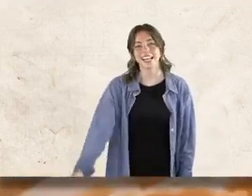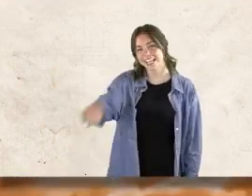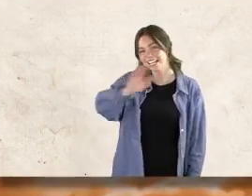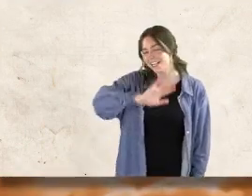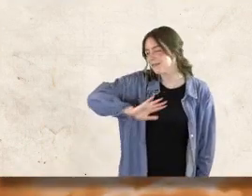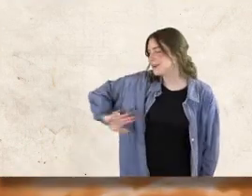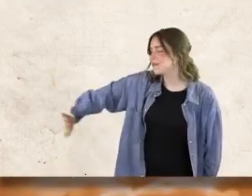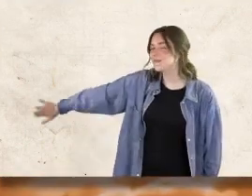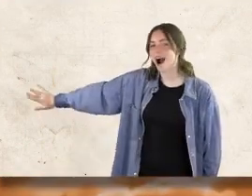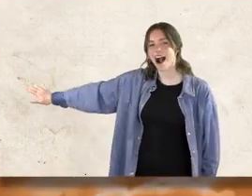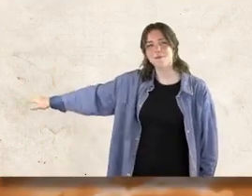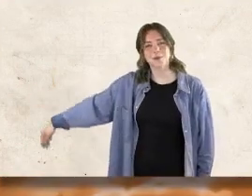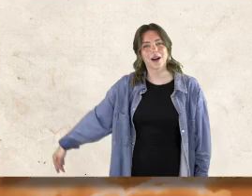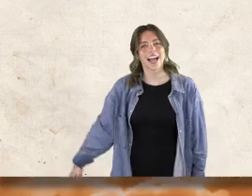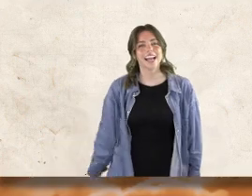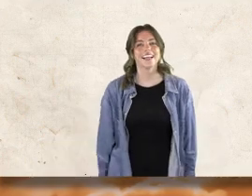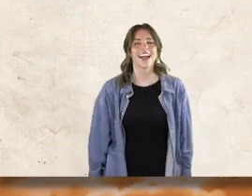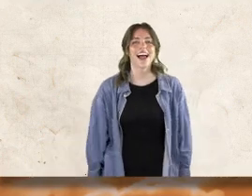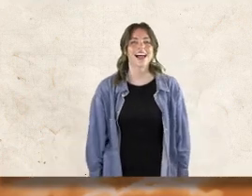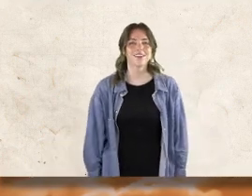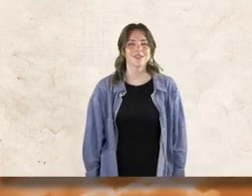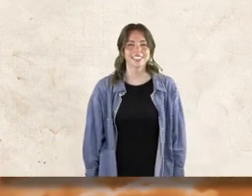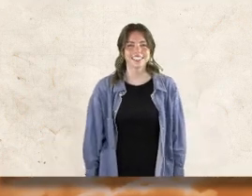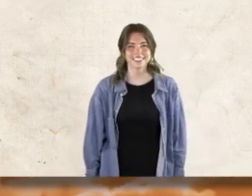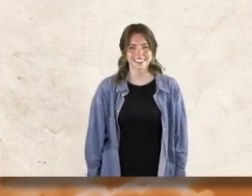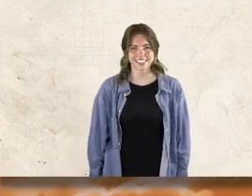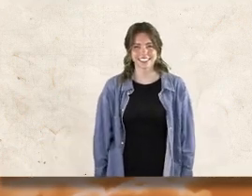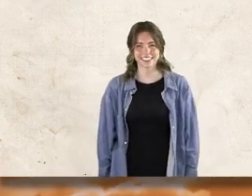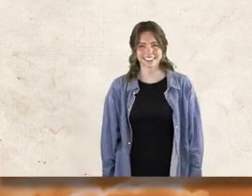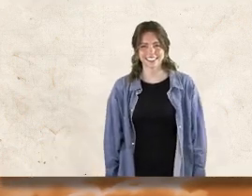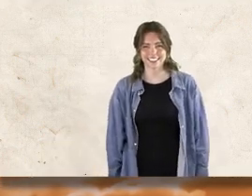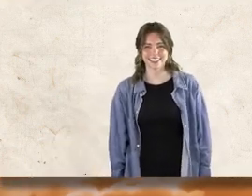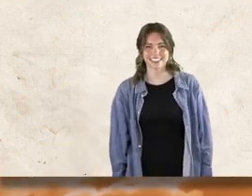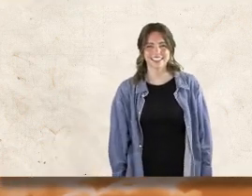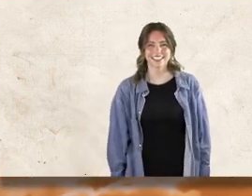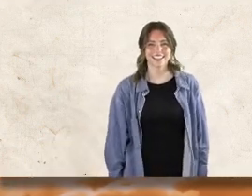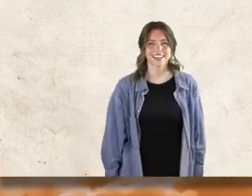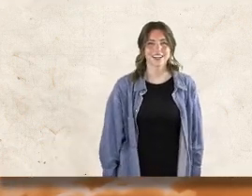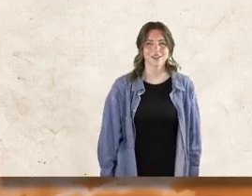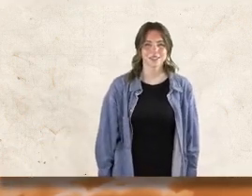He will wipe away every tear